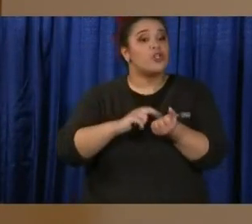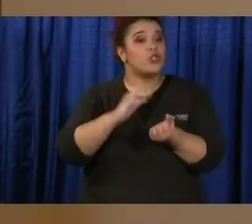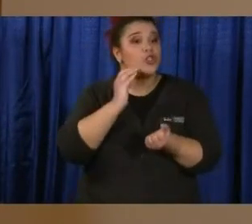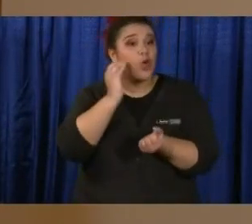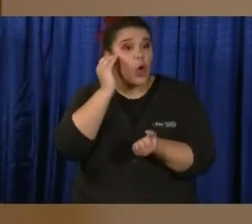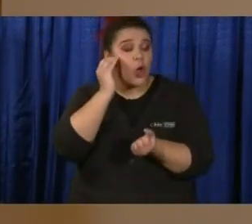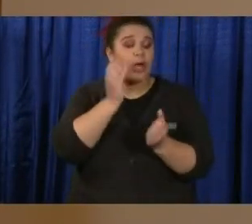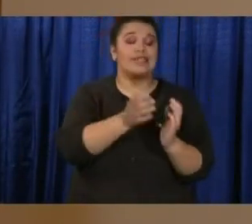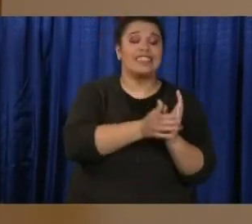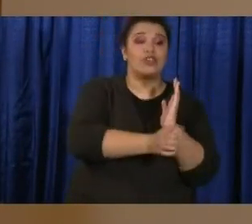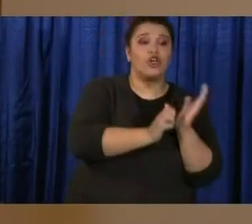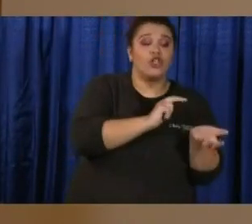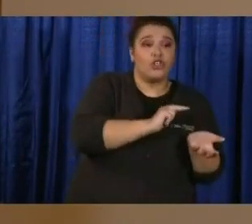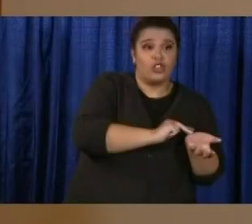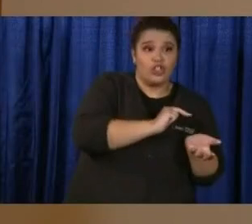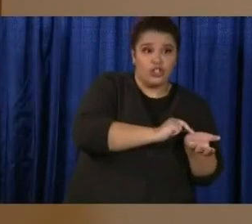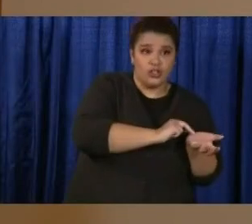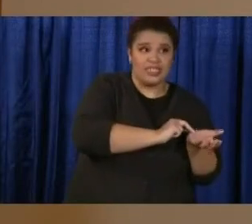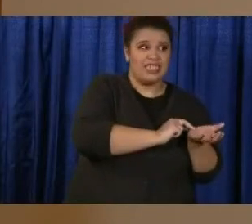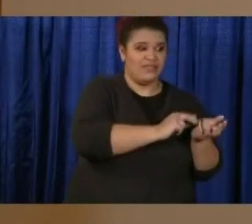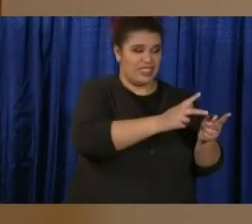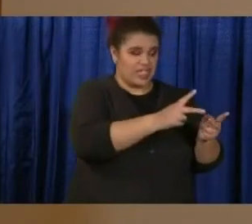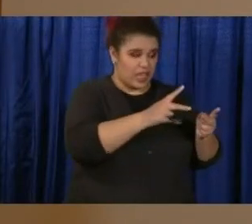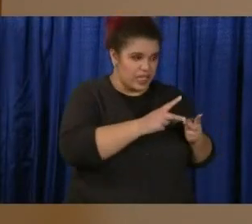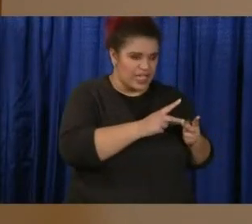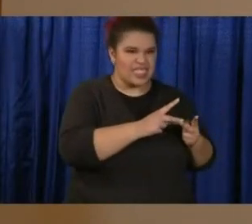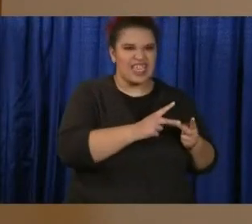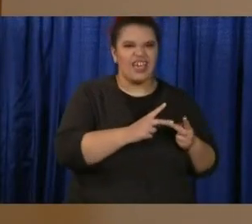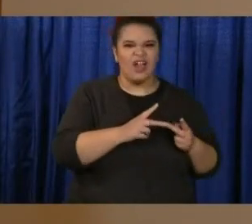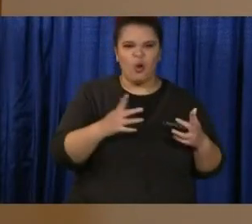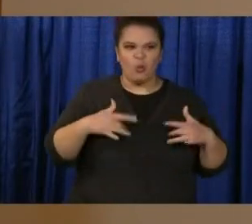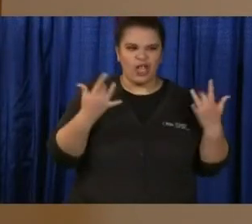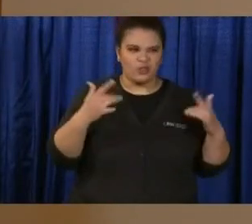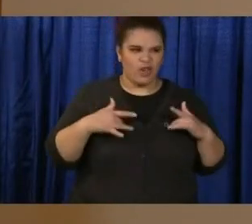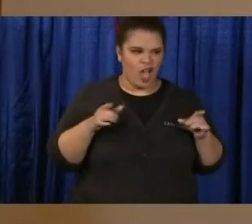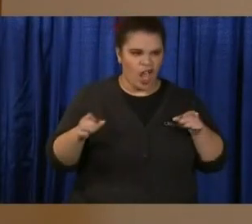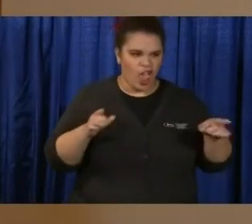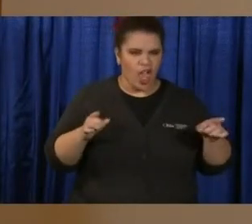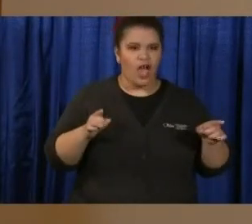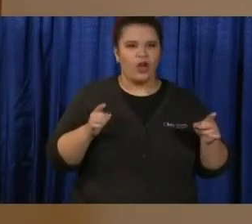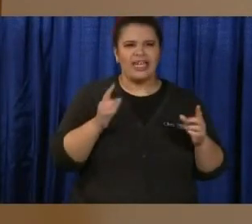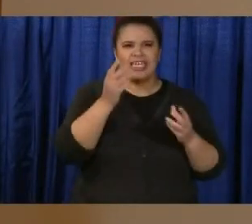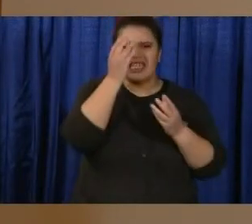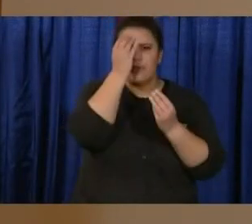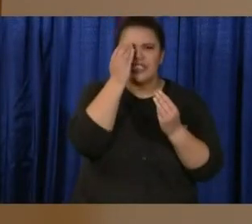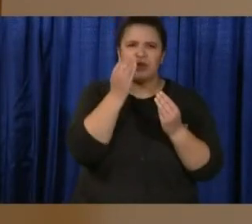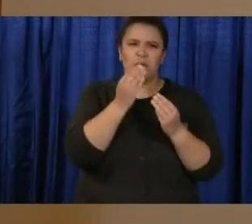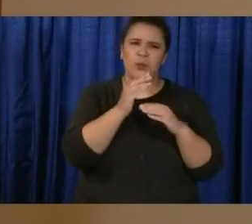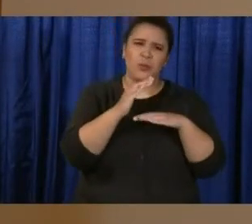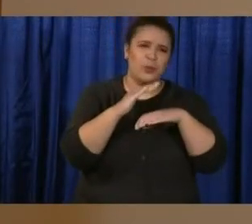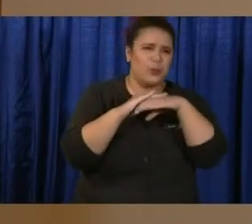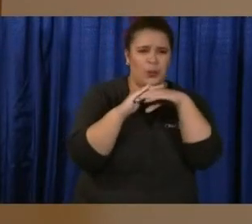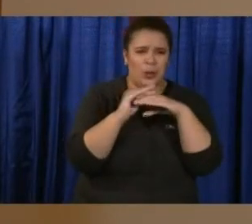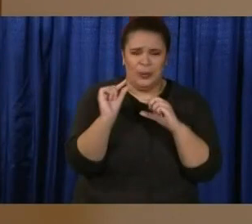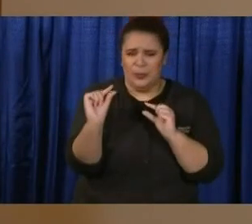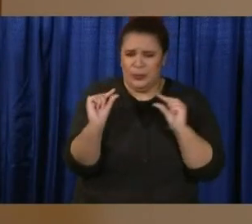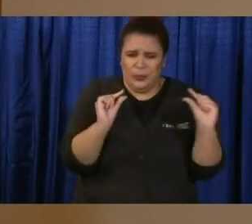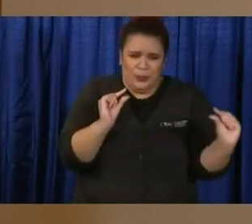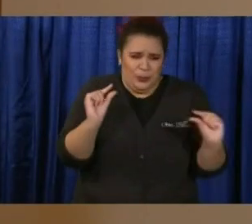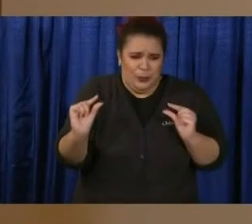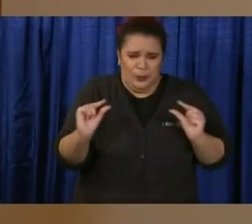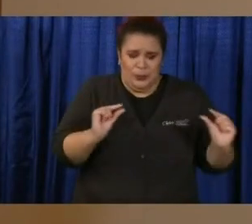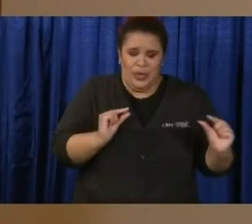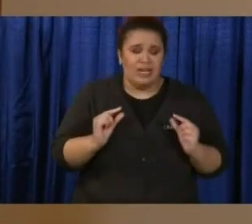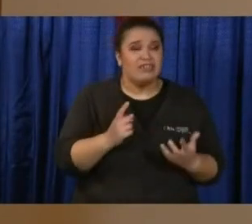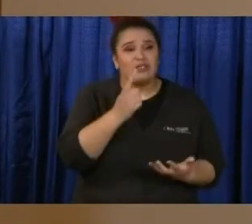skilled nursing facilities, I think just because of the way we're divided with our health boards. But could you briefly give an overview of how